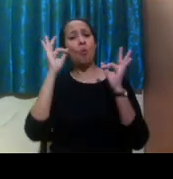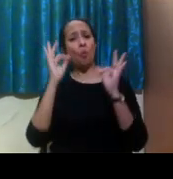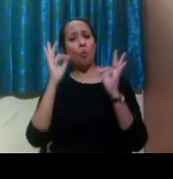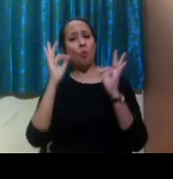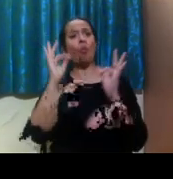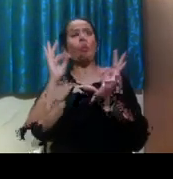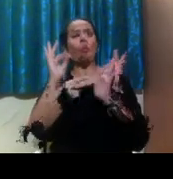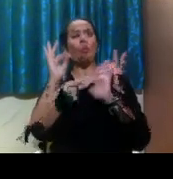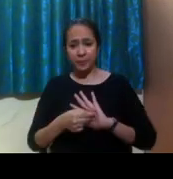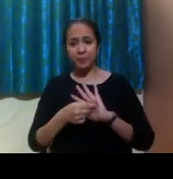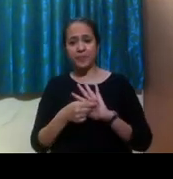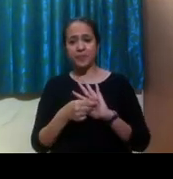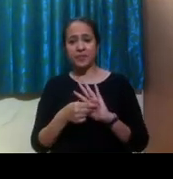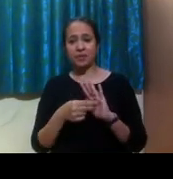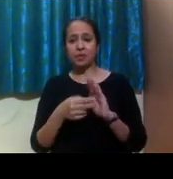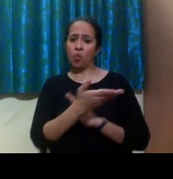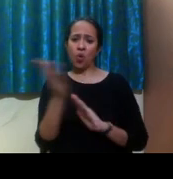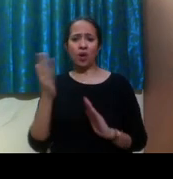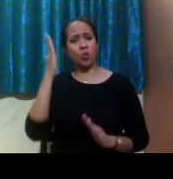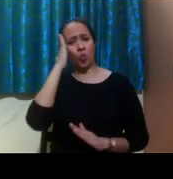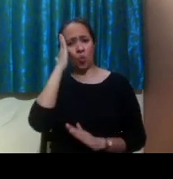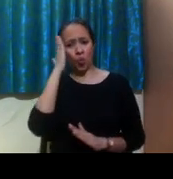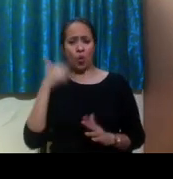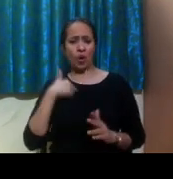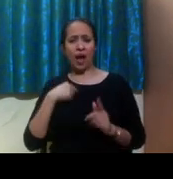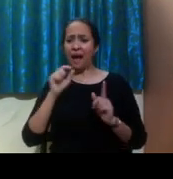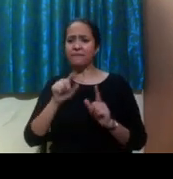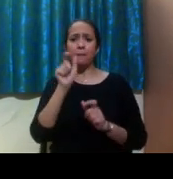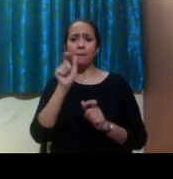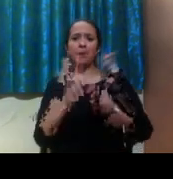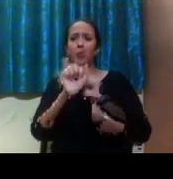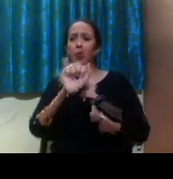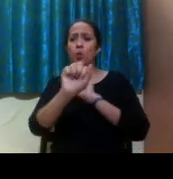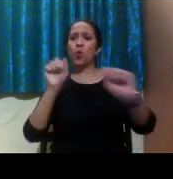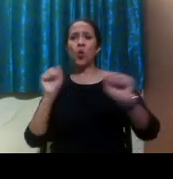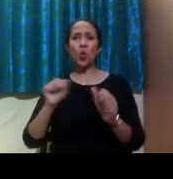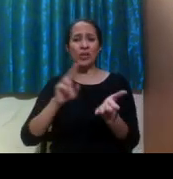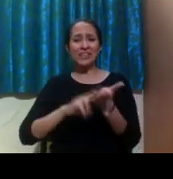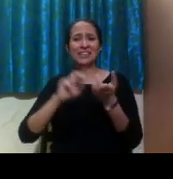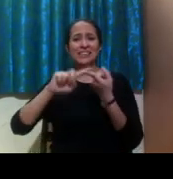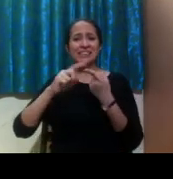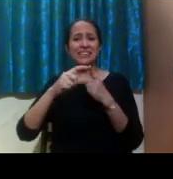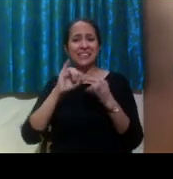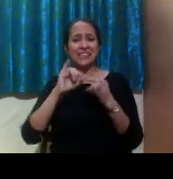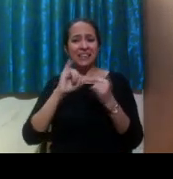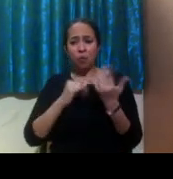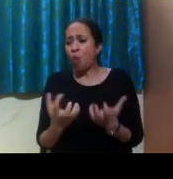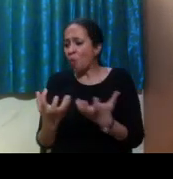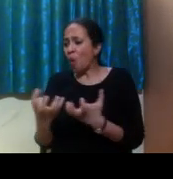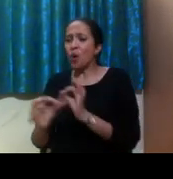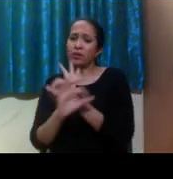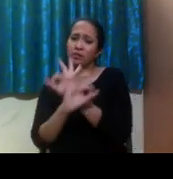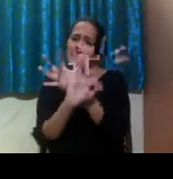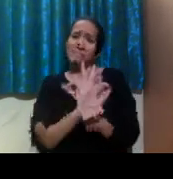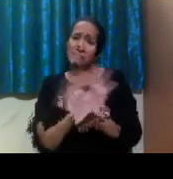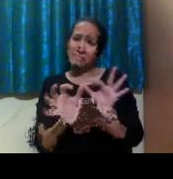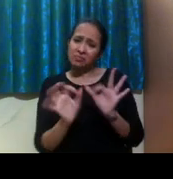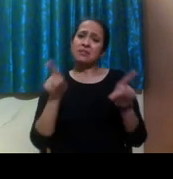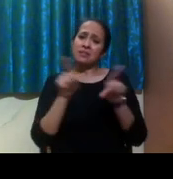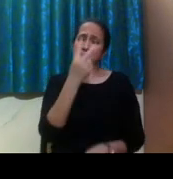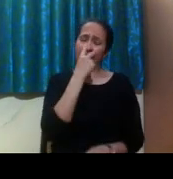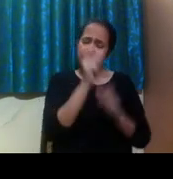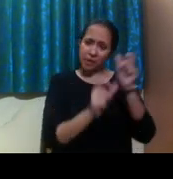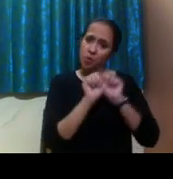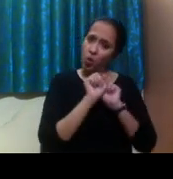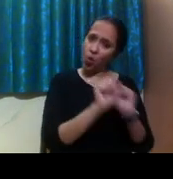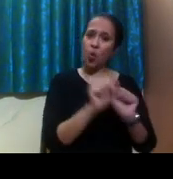everybody has their own needs. And it's not all blind people have the same needs or all deaf people have the same needs. And